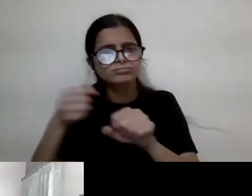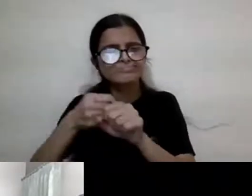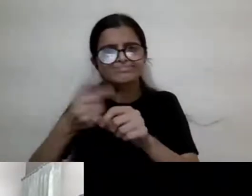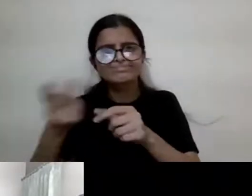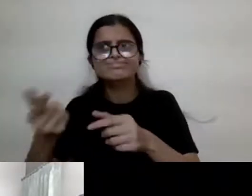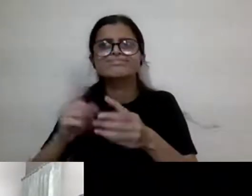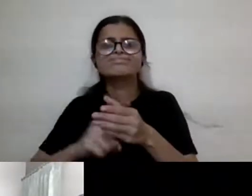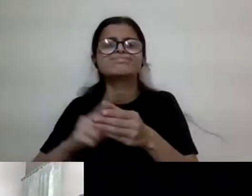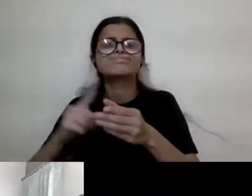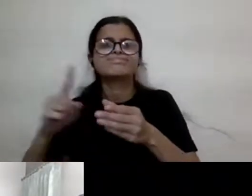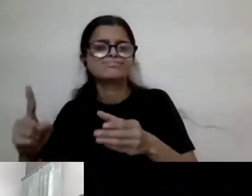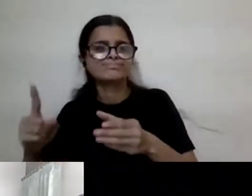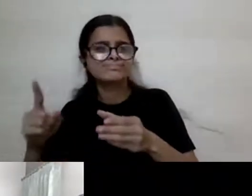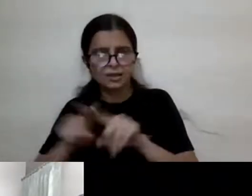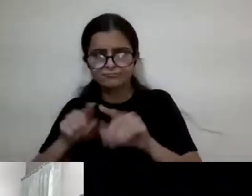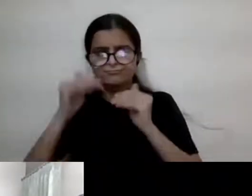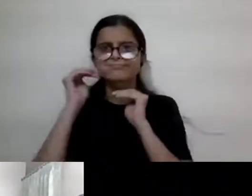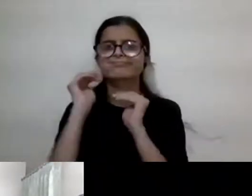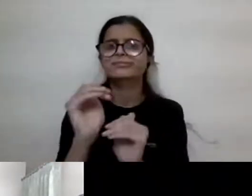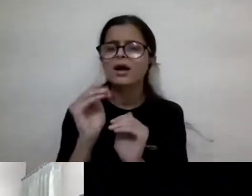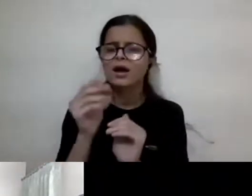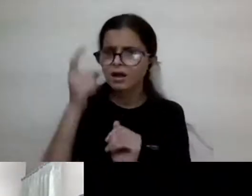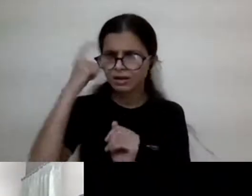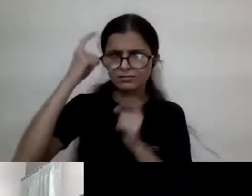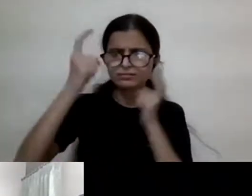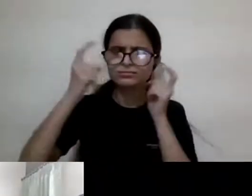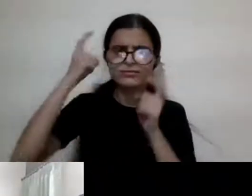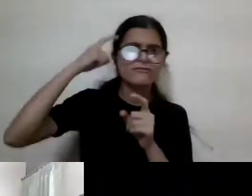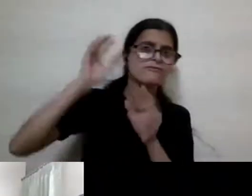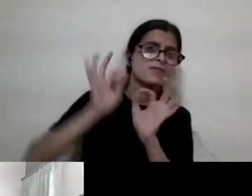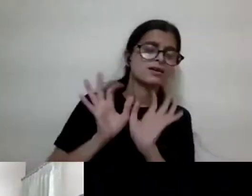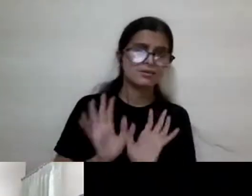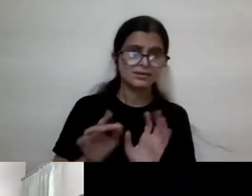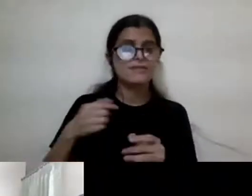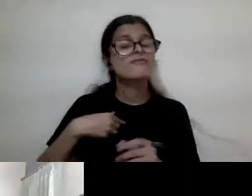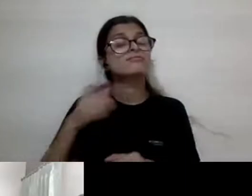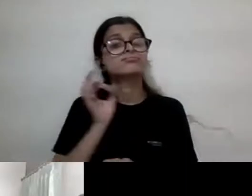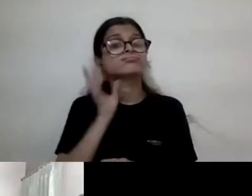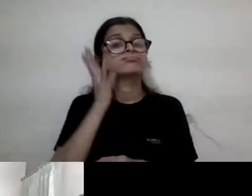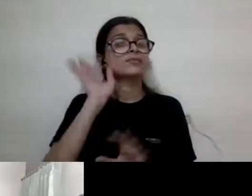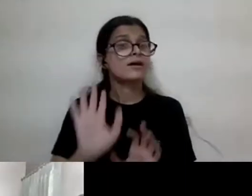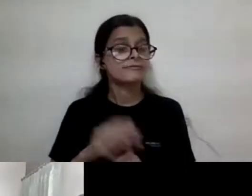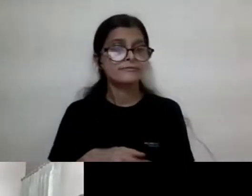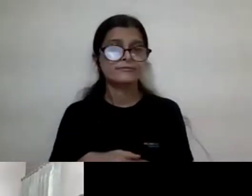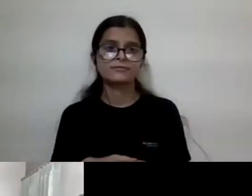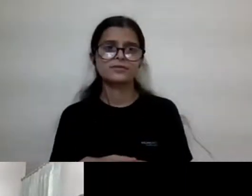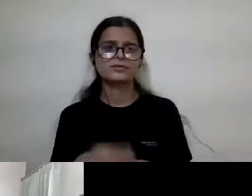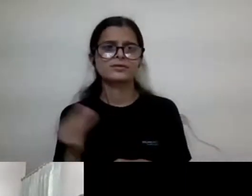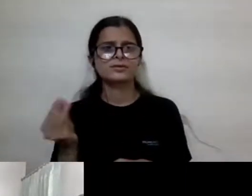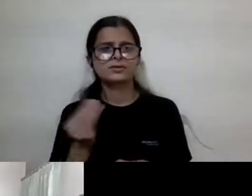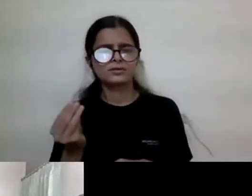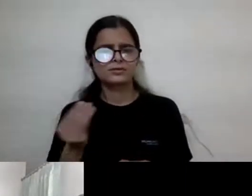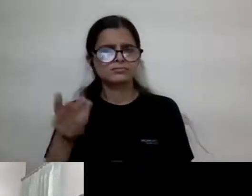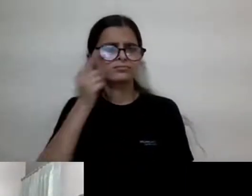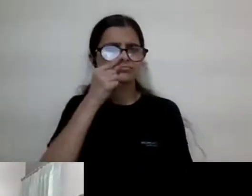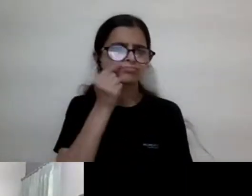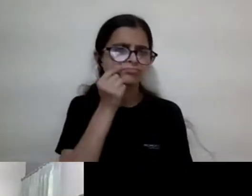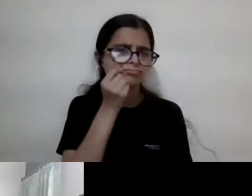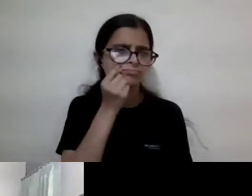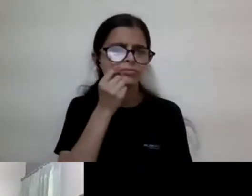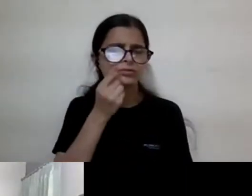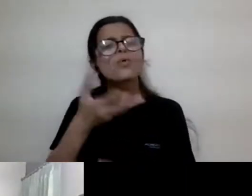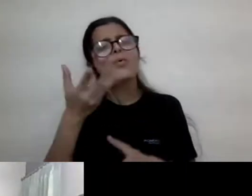a, as a limitation, but that, is a frustration because so often you'll see people talk about race, class, and gender, and they won't talk about disability,